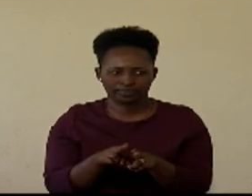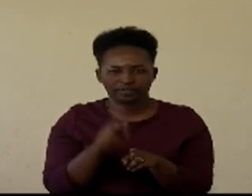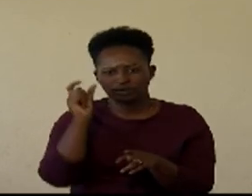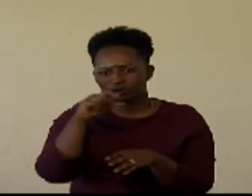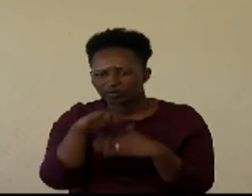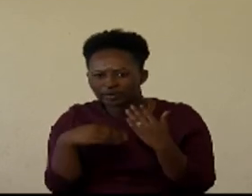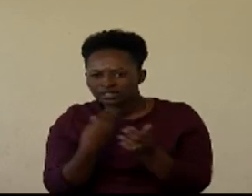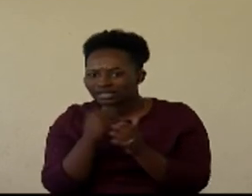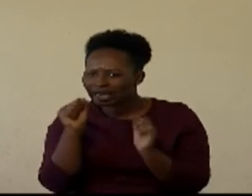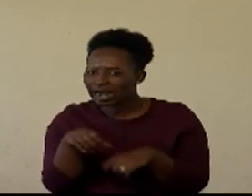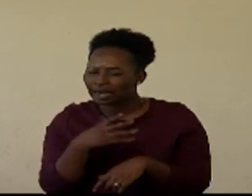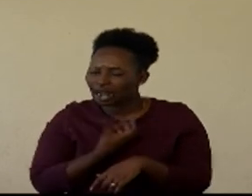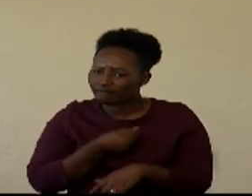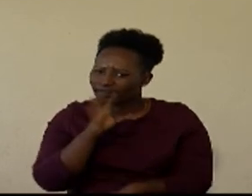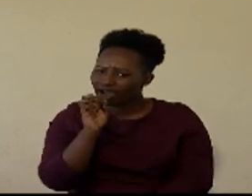cancer